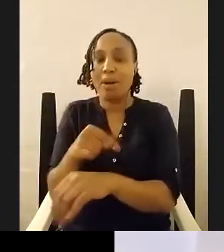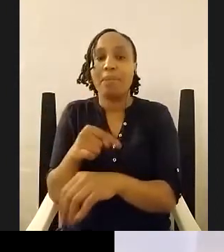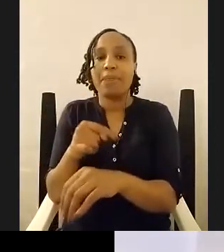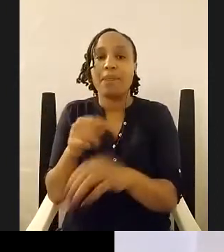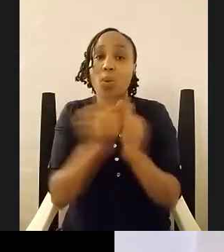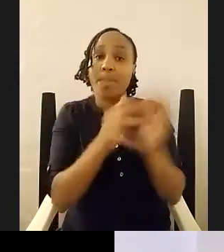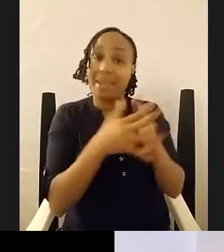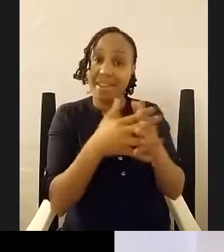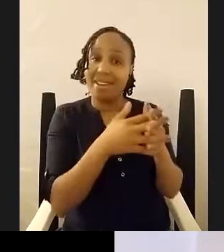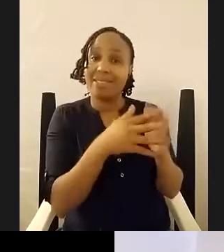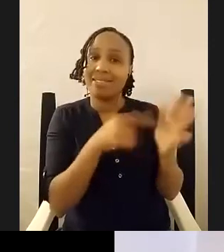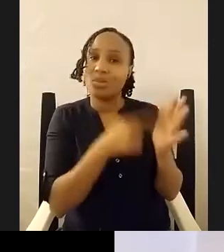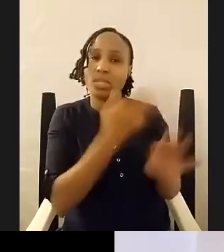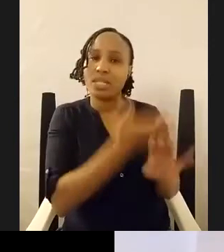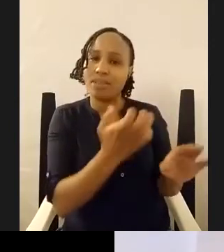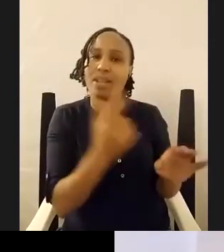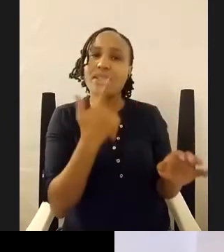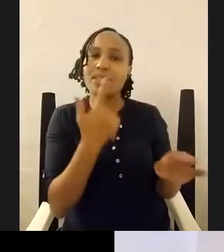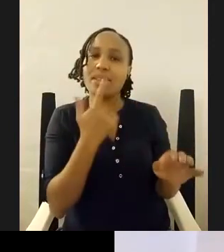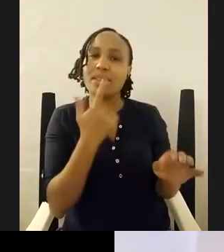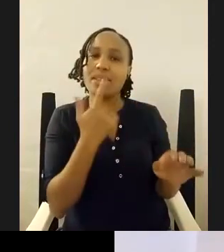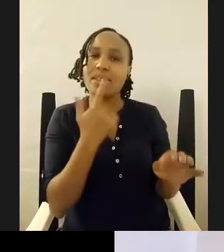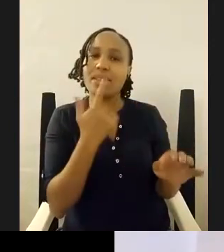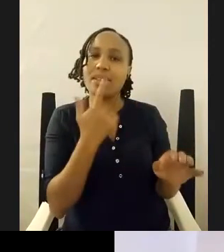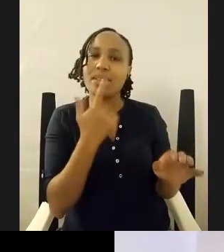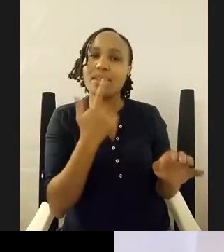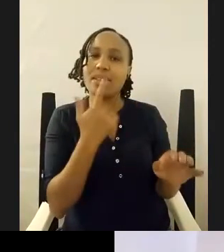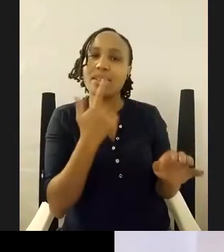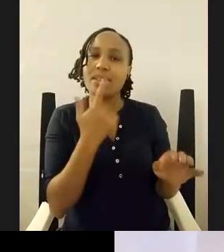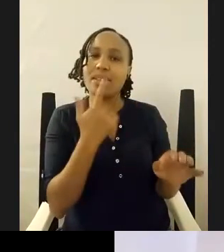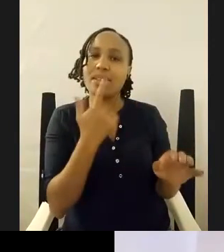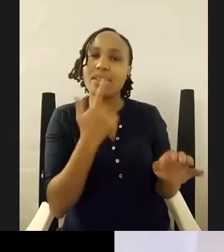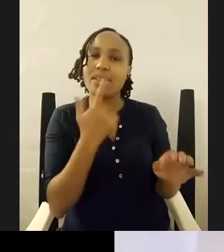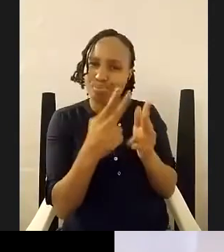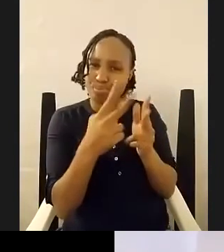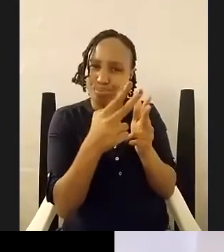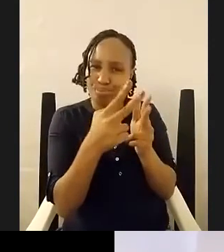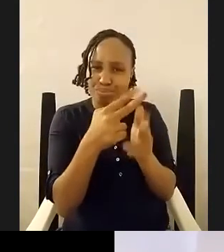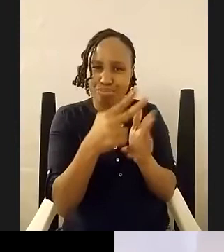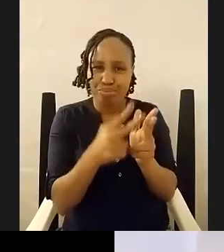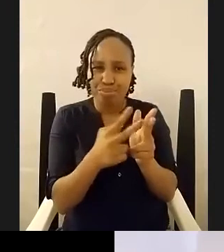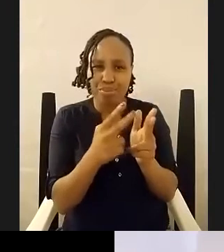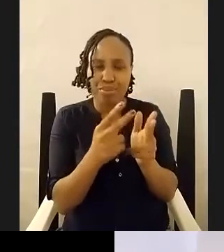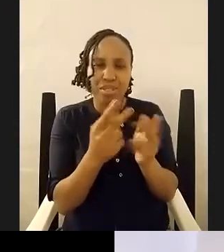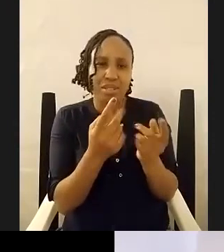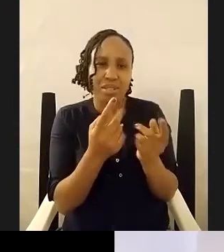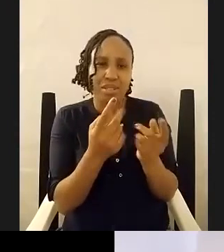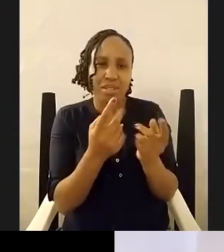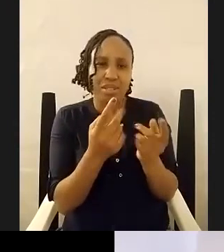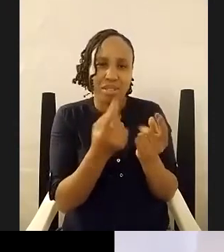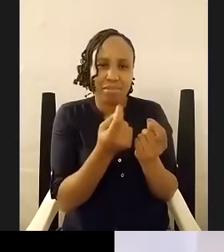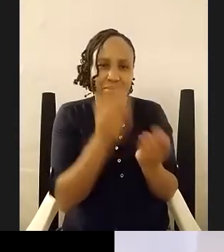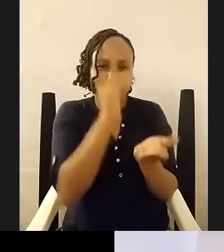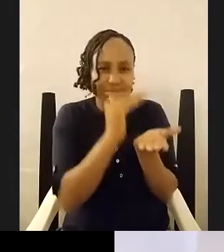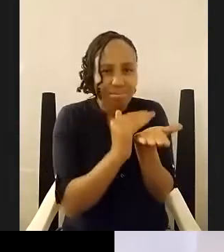so we need to trim it a little bit uh trim it down and it was at first it was intimidating and scary for me